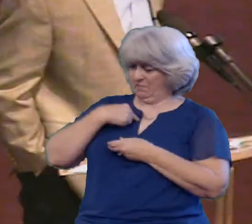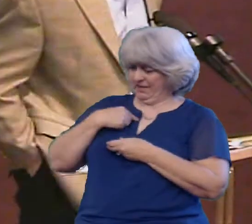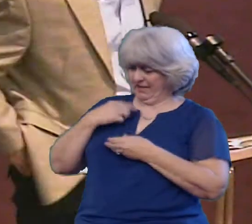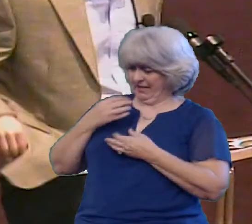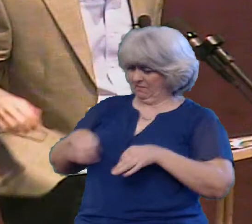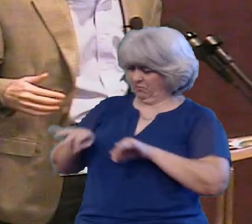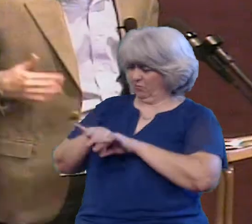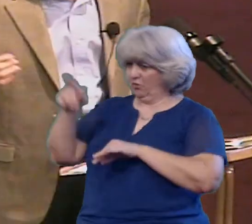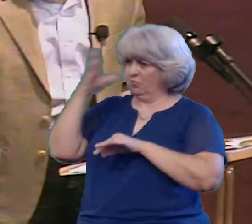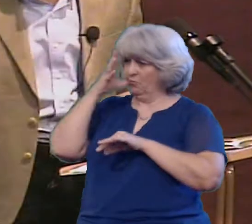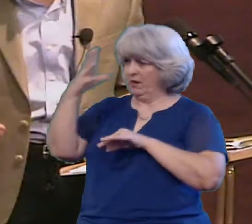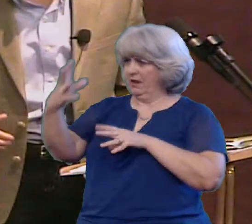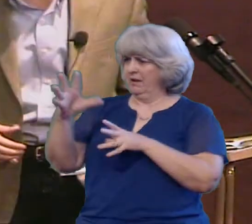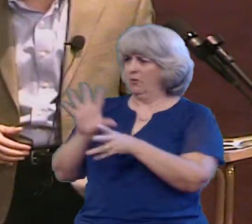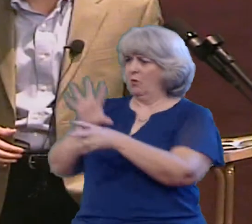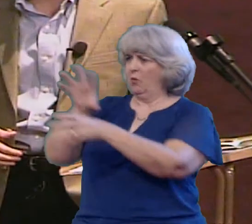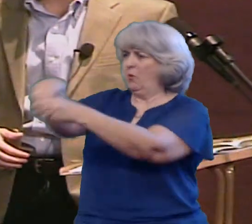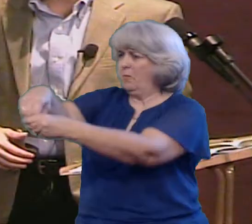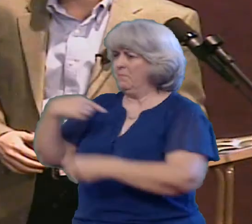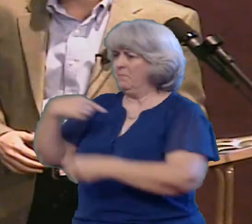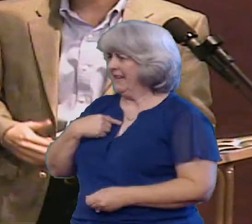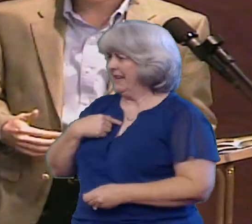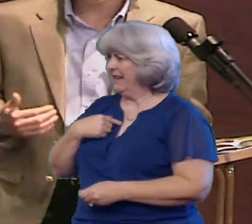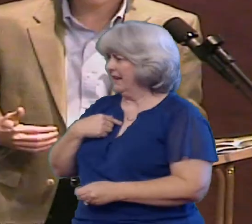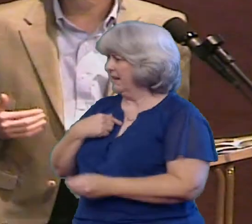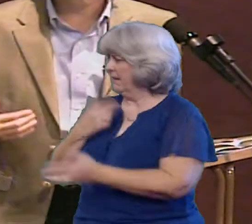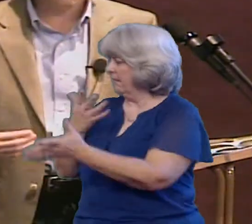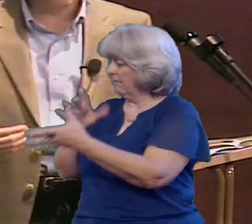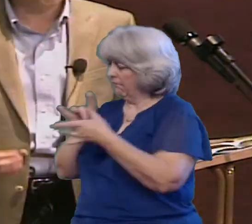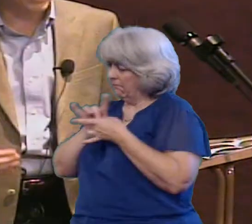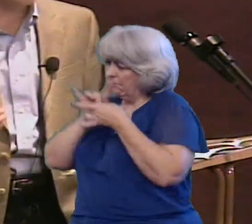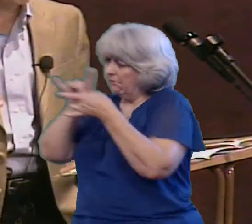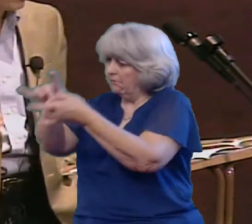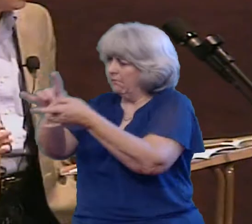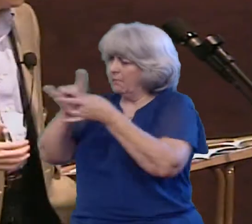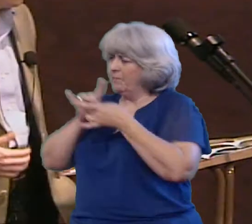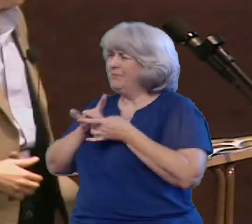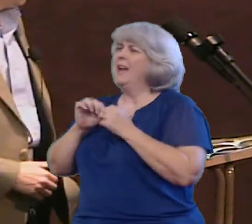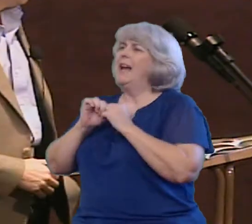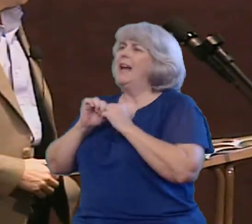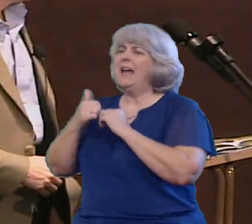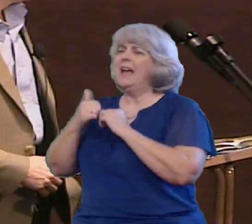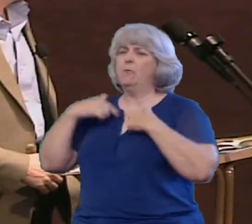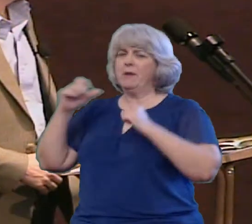How important are others around us? How can we make it personal?